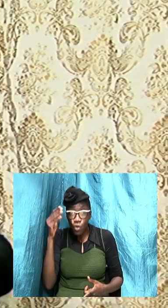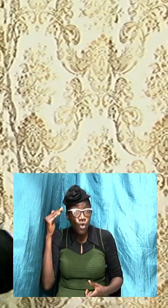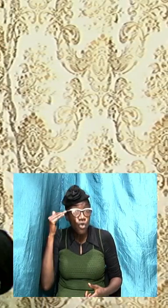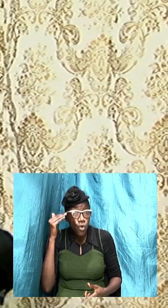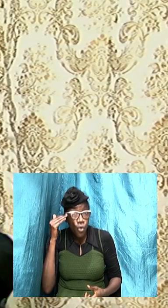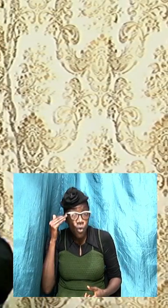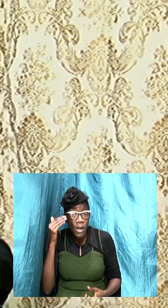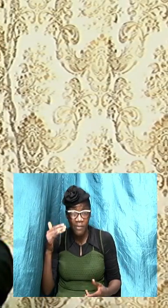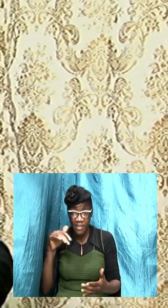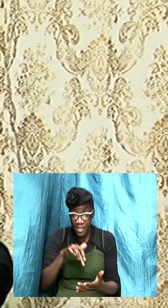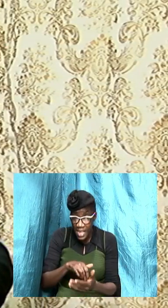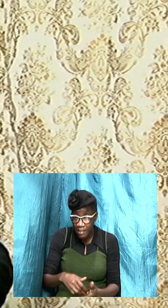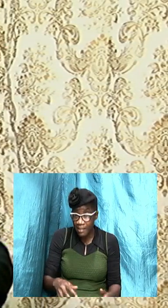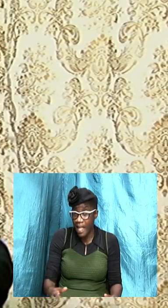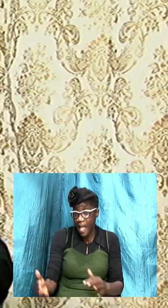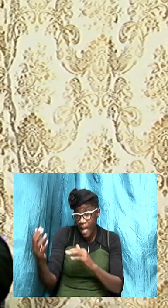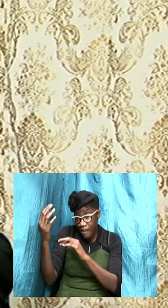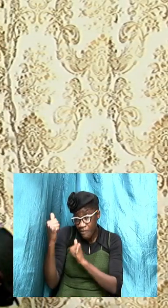that which was